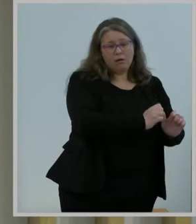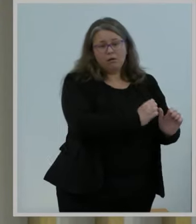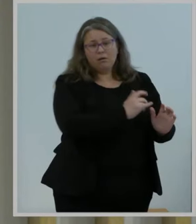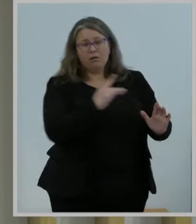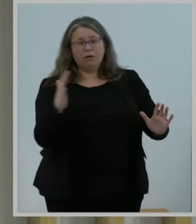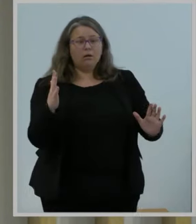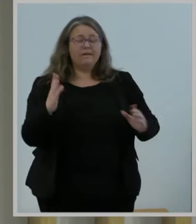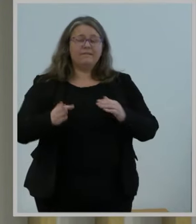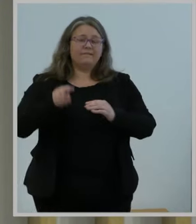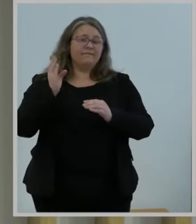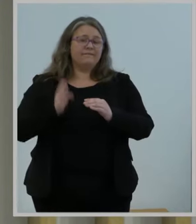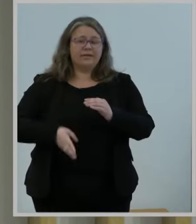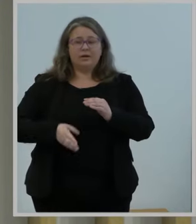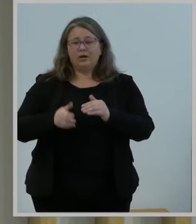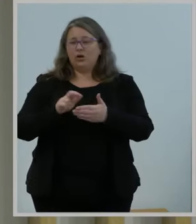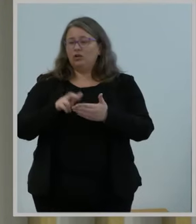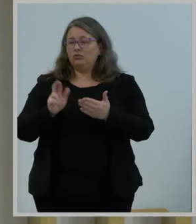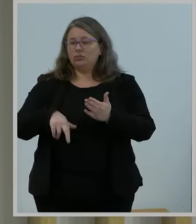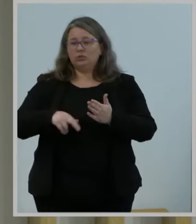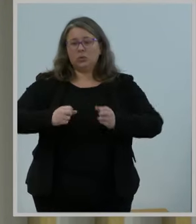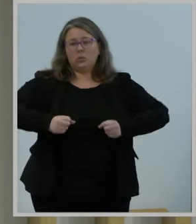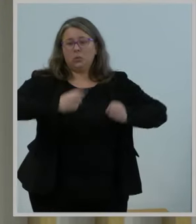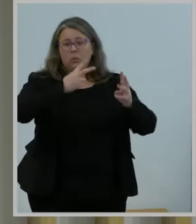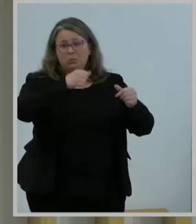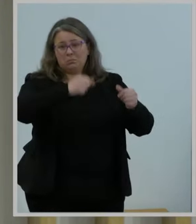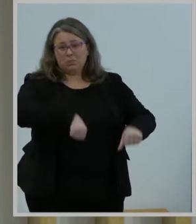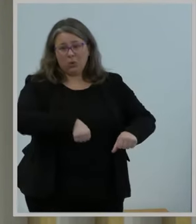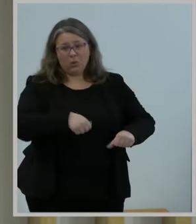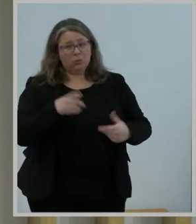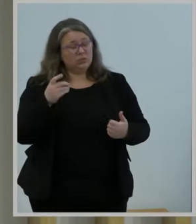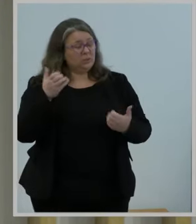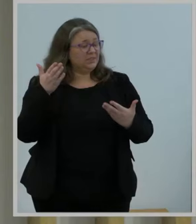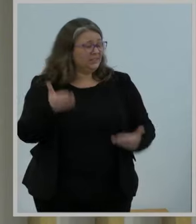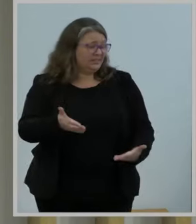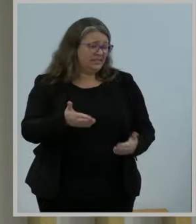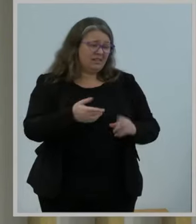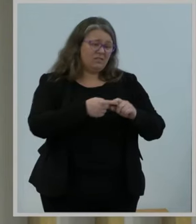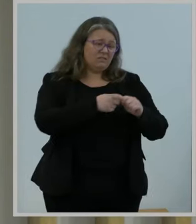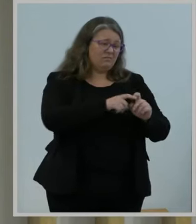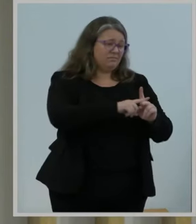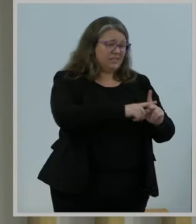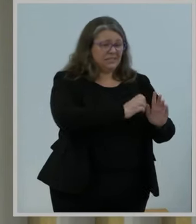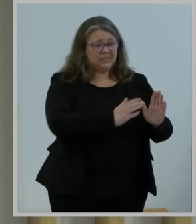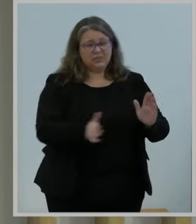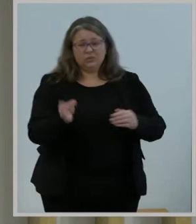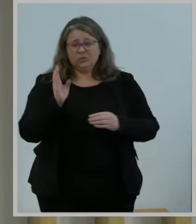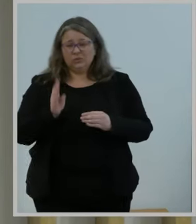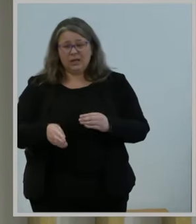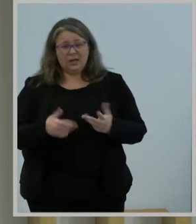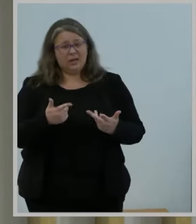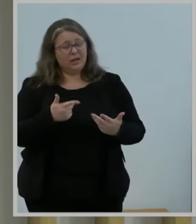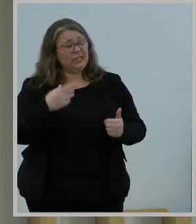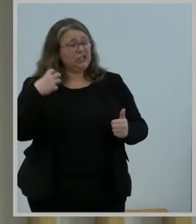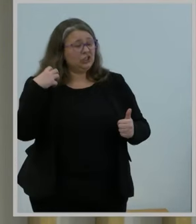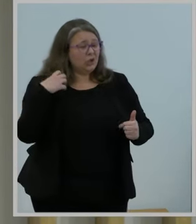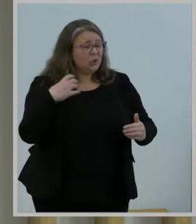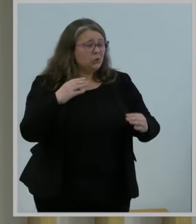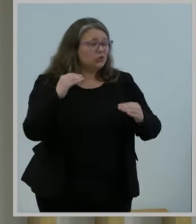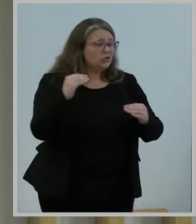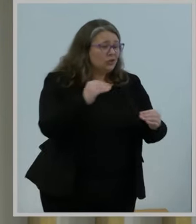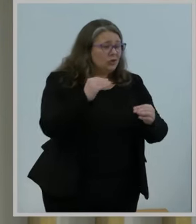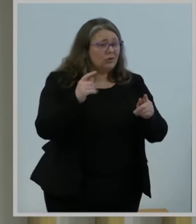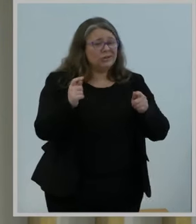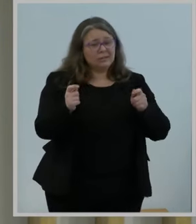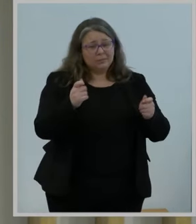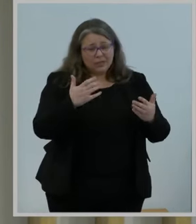room we build every step of the way. He coached bidders, he worked closely with the team, and he managed people like myself asking a whole